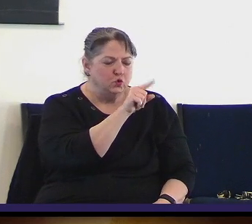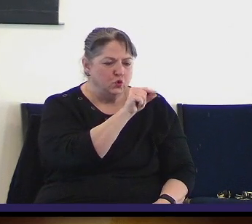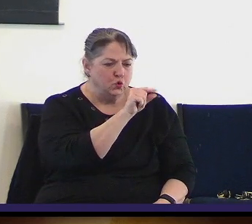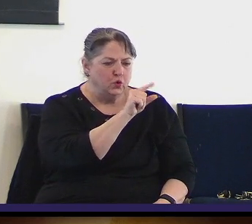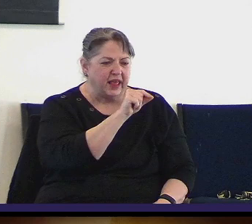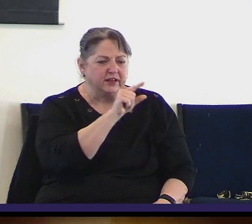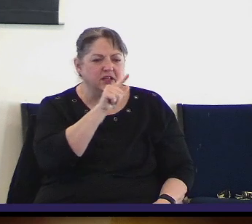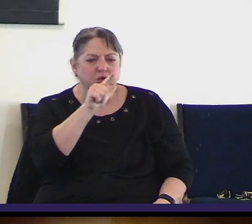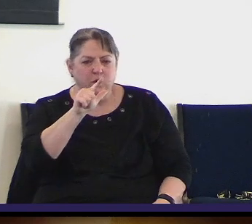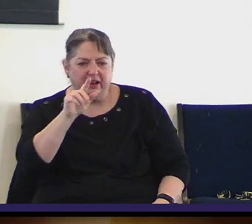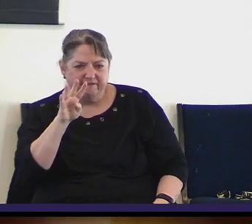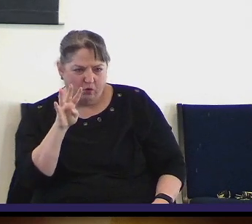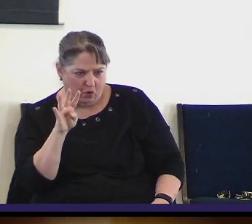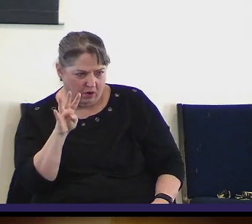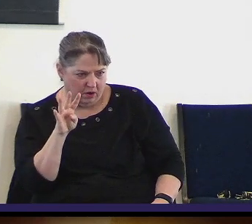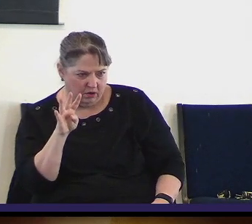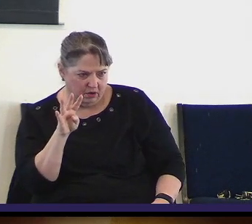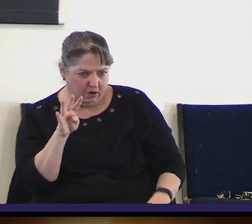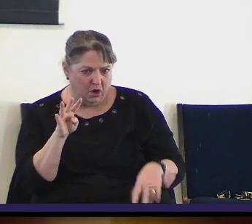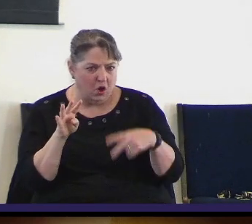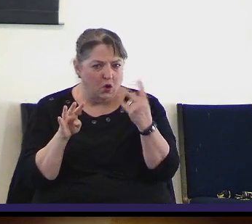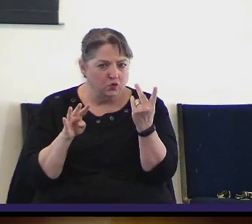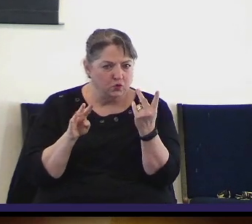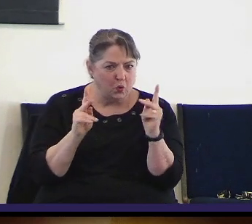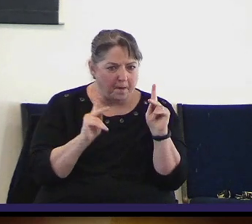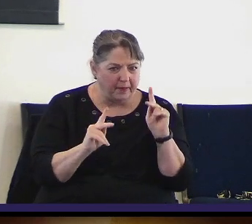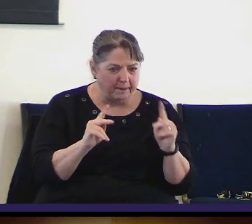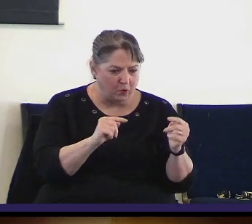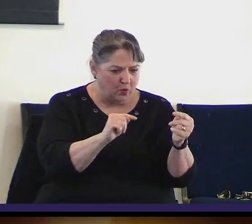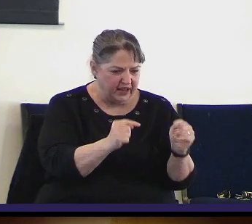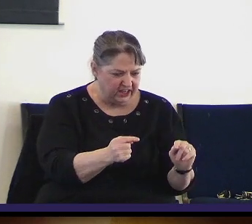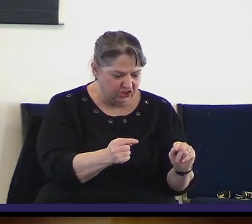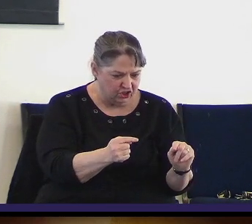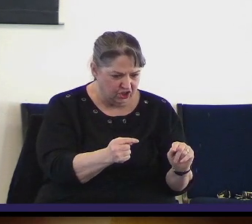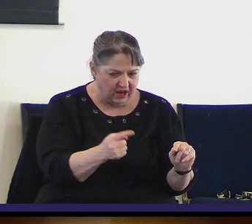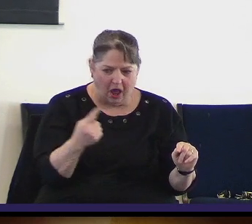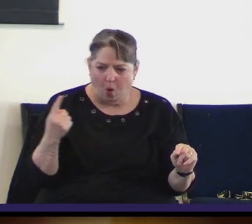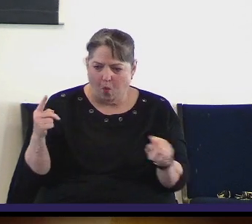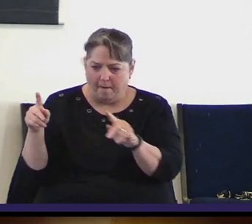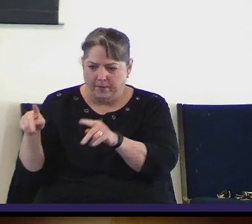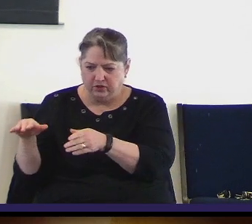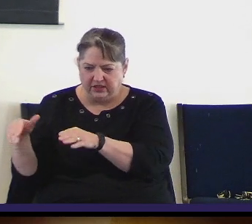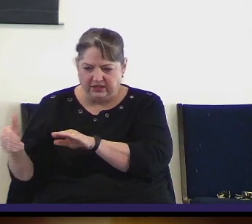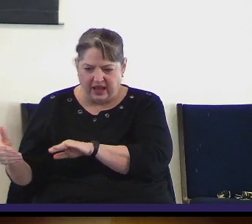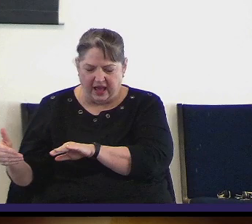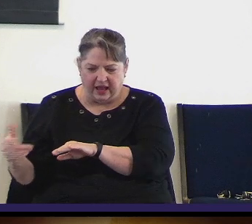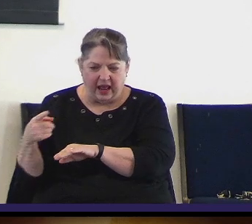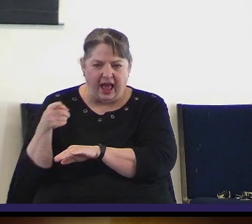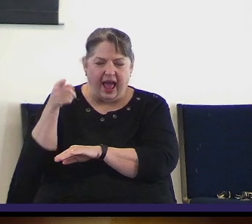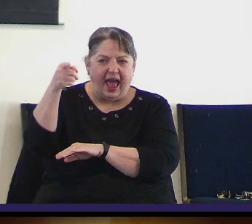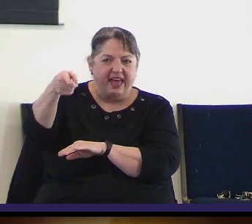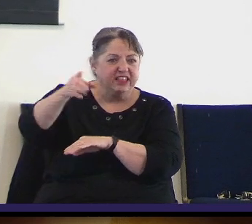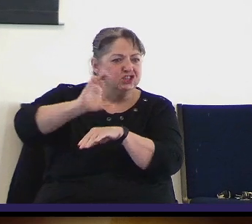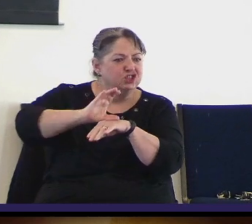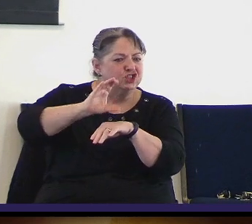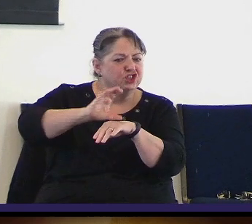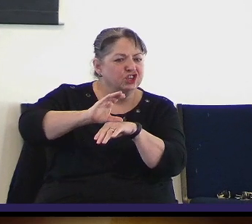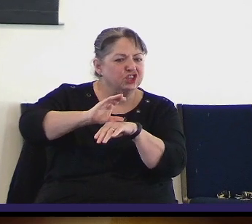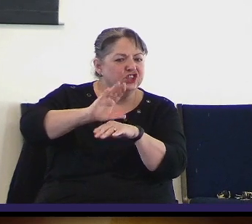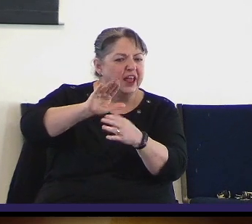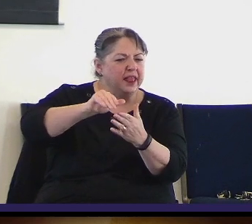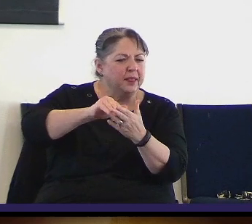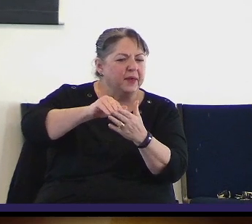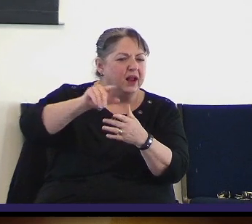Two people were injured, and one suspect was killed during a shooting at Joel Osteen's Lakewood Church on Sunday afternoon,